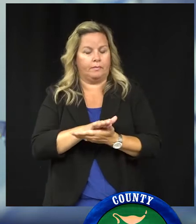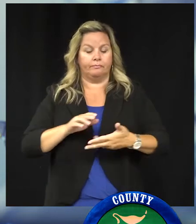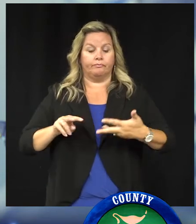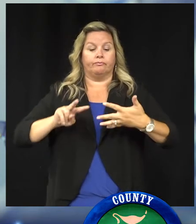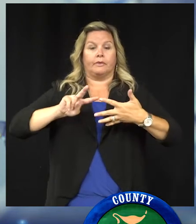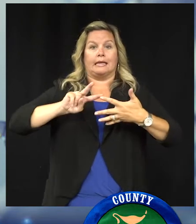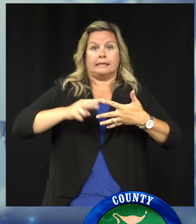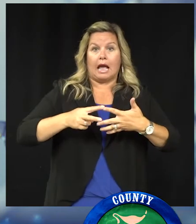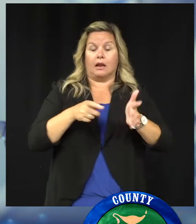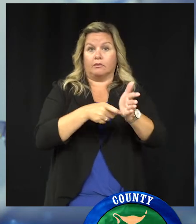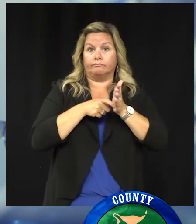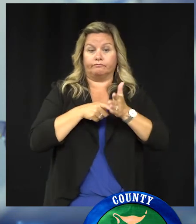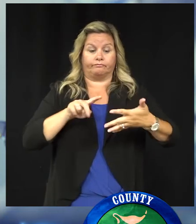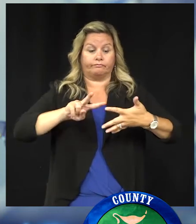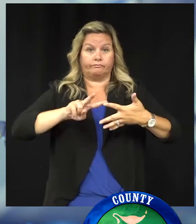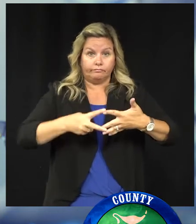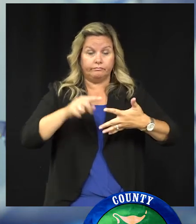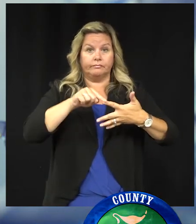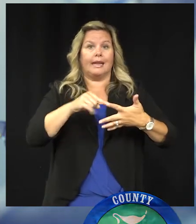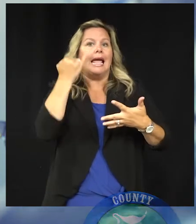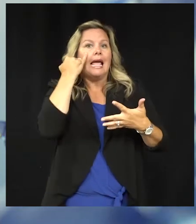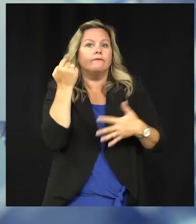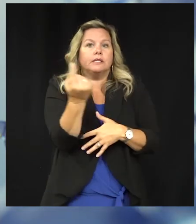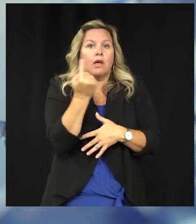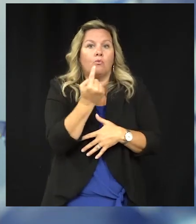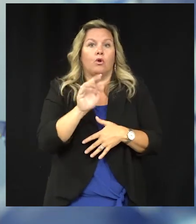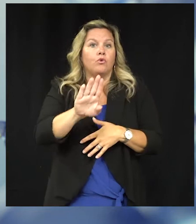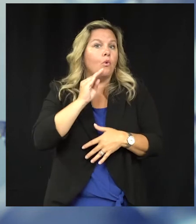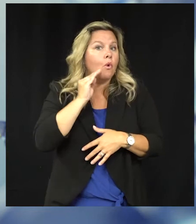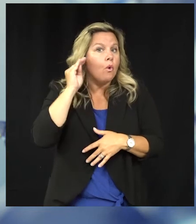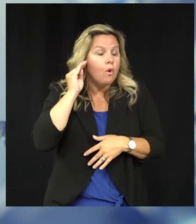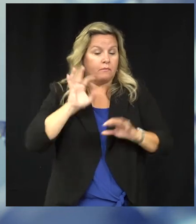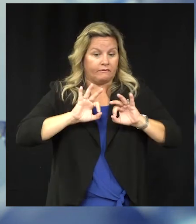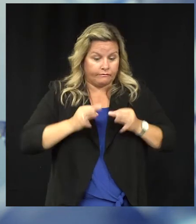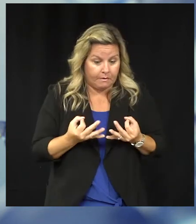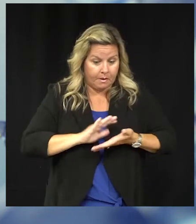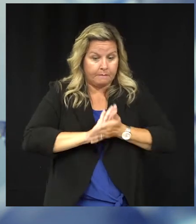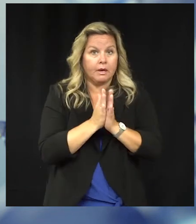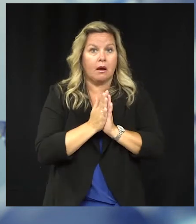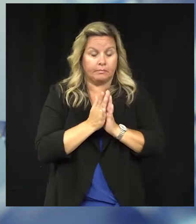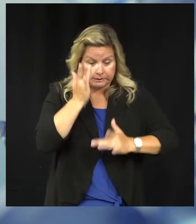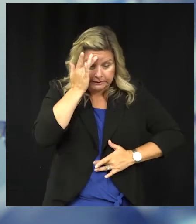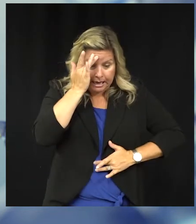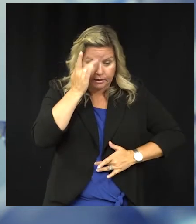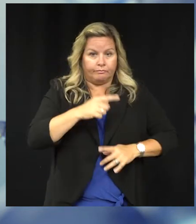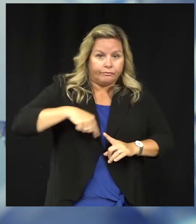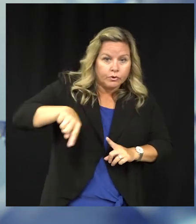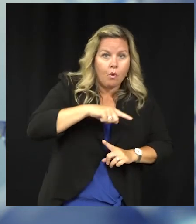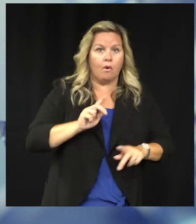household close contacts of a confirmed or probable COVID case are required to quarantine